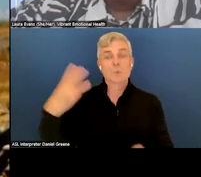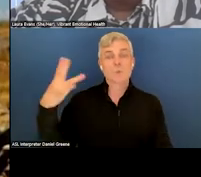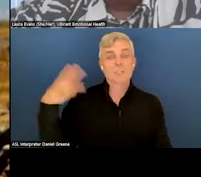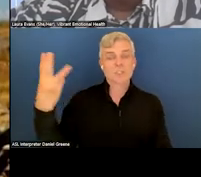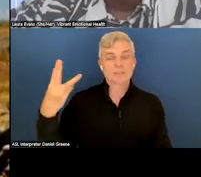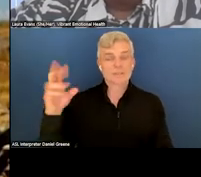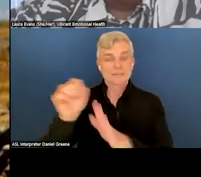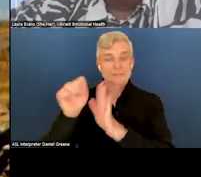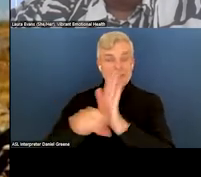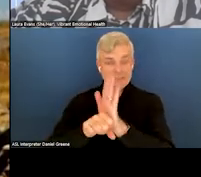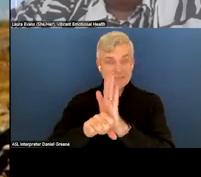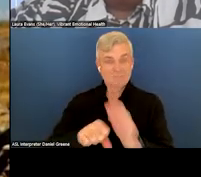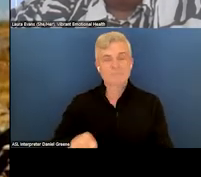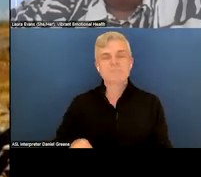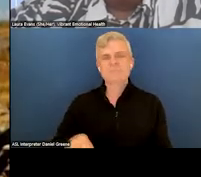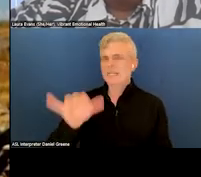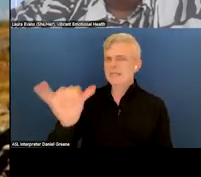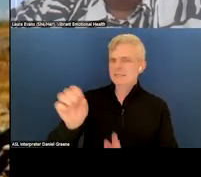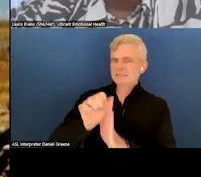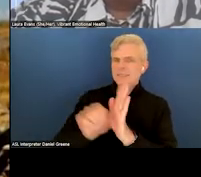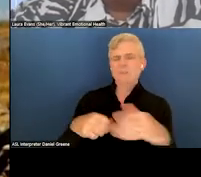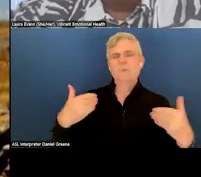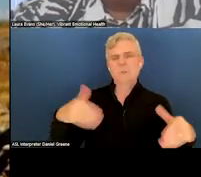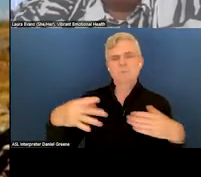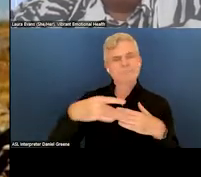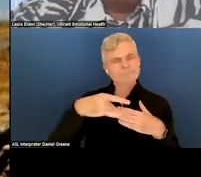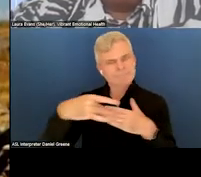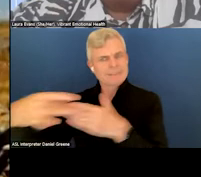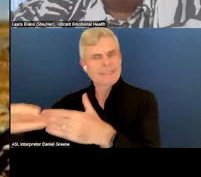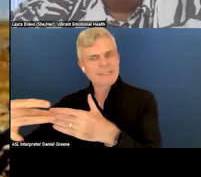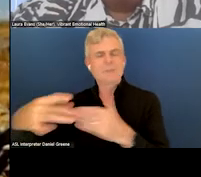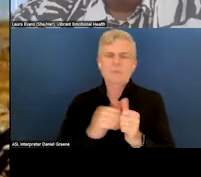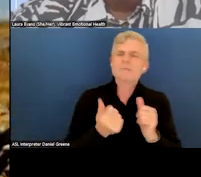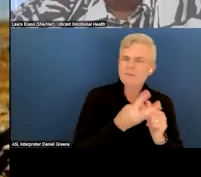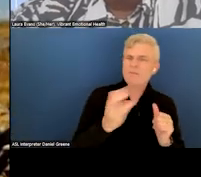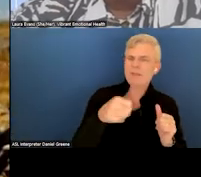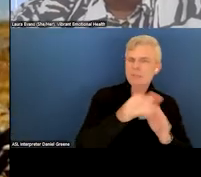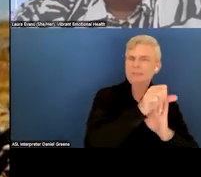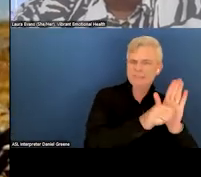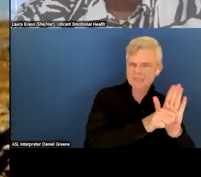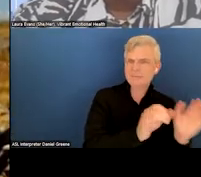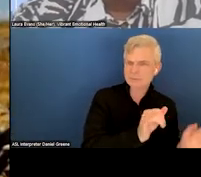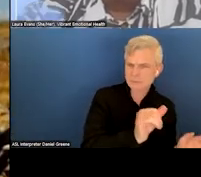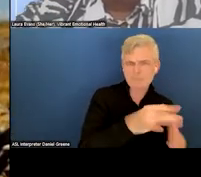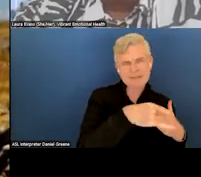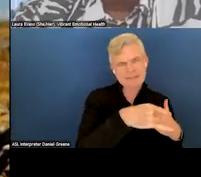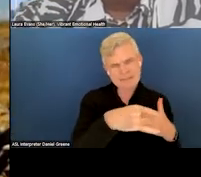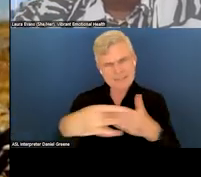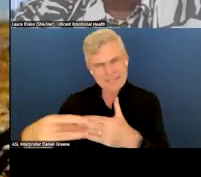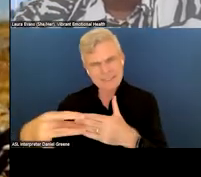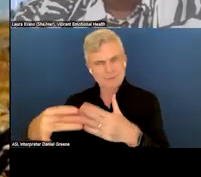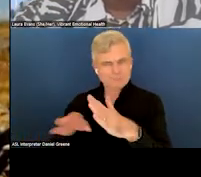who has really been leading the way, along with a number of other states as well, in getting us to the